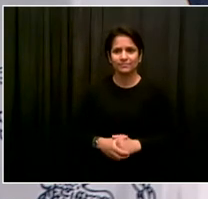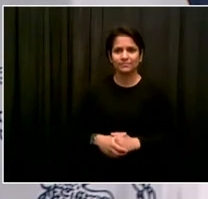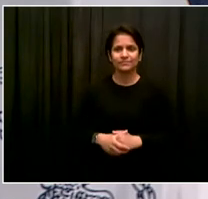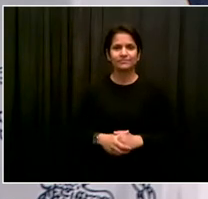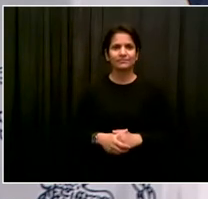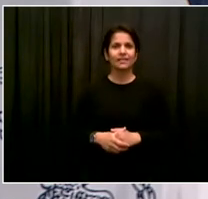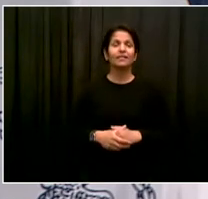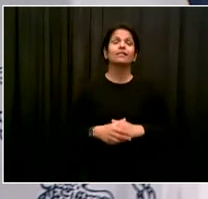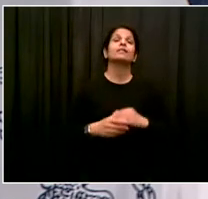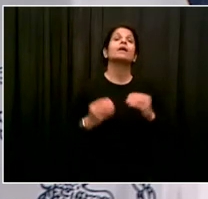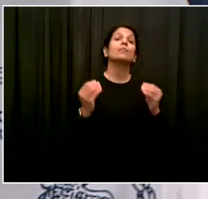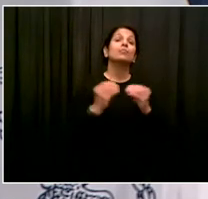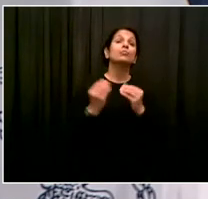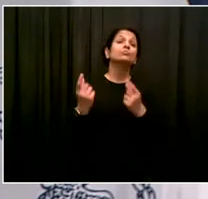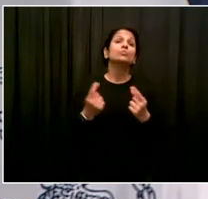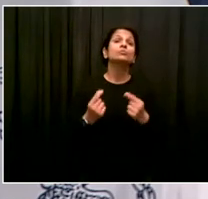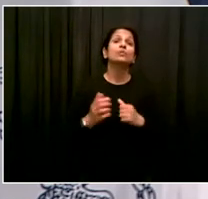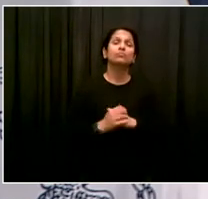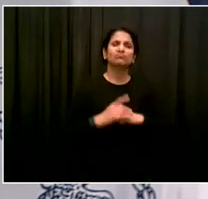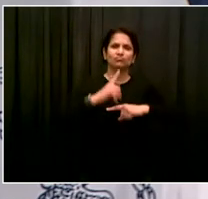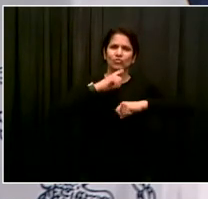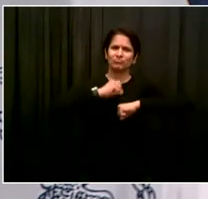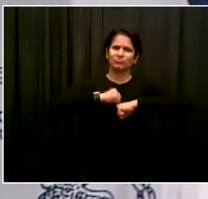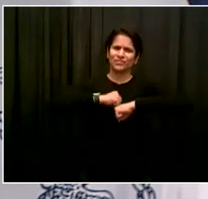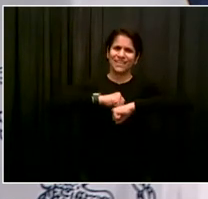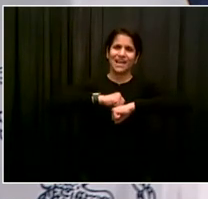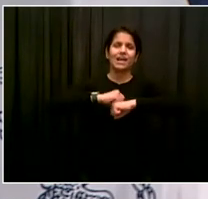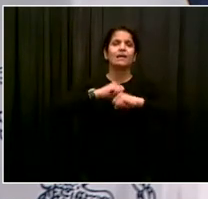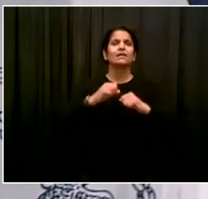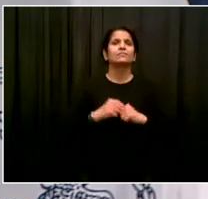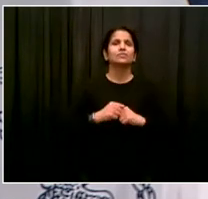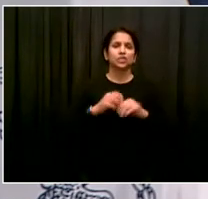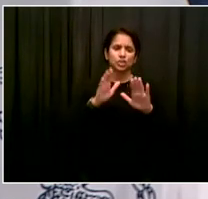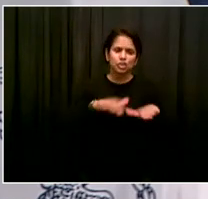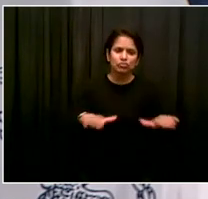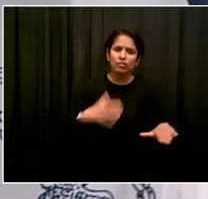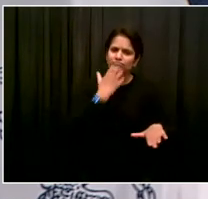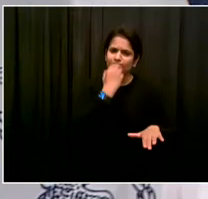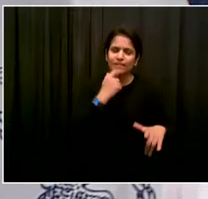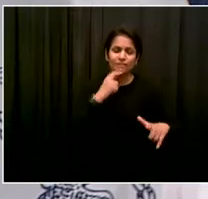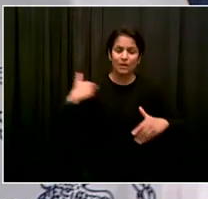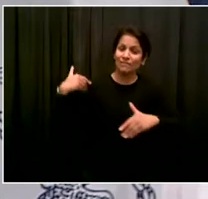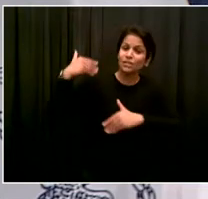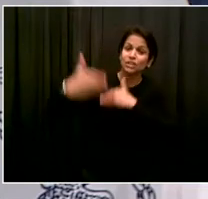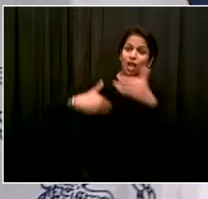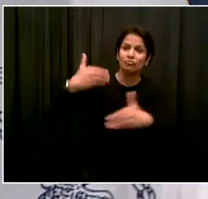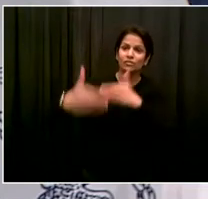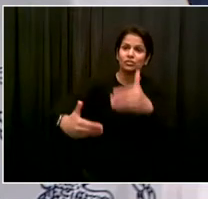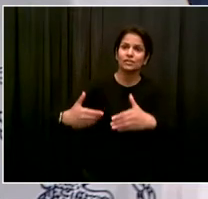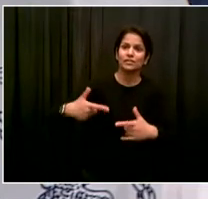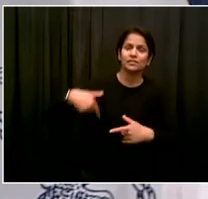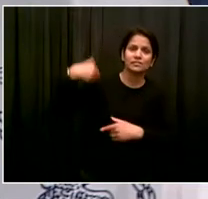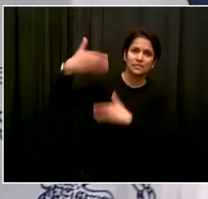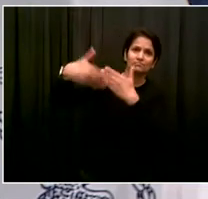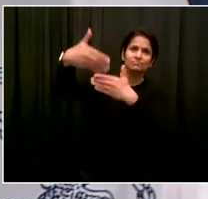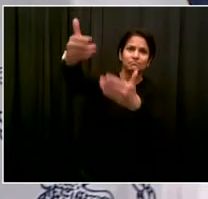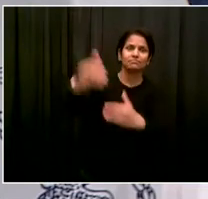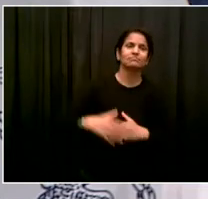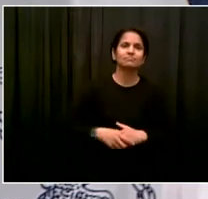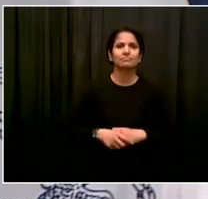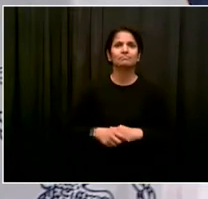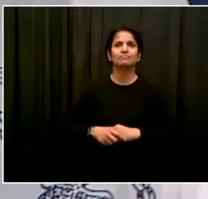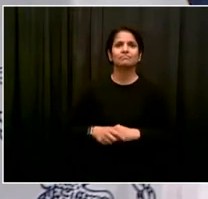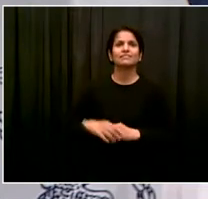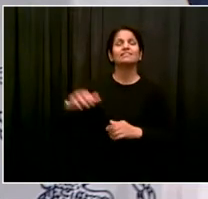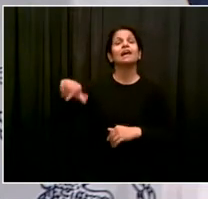to protect those who are so precious to us. Now, I want to hear from another council member who has been a leader